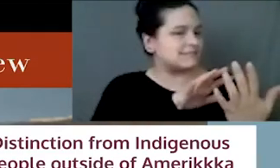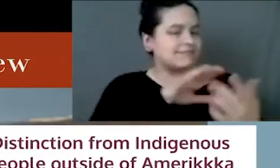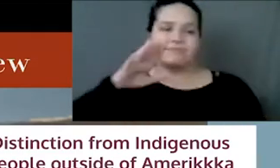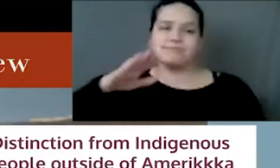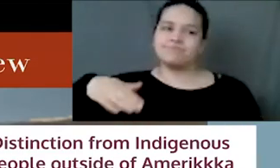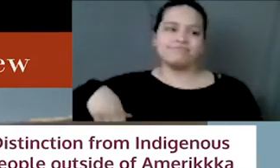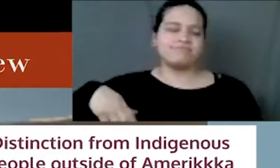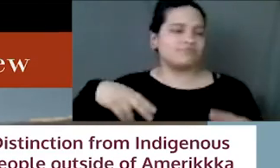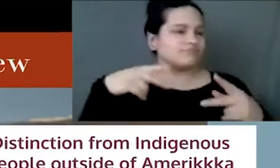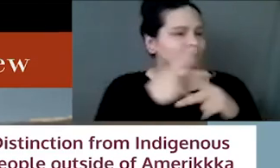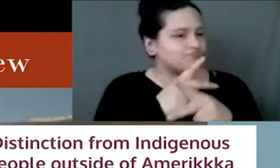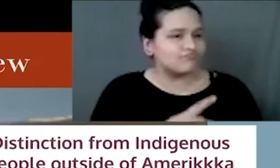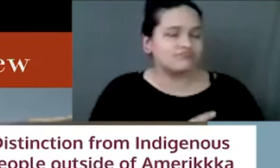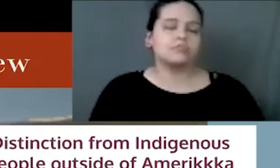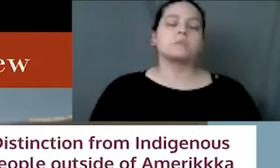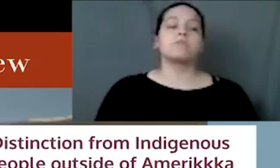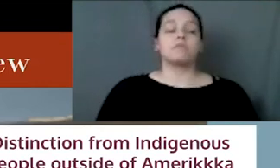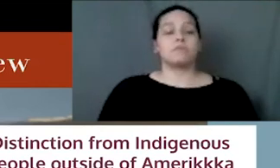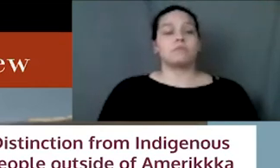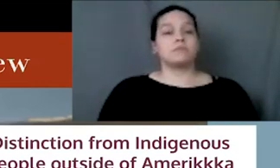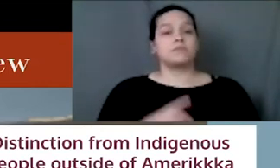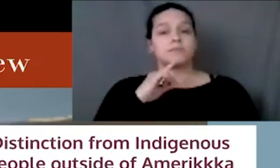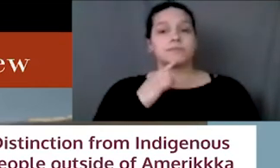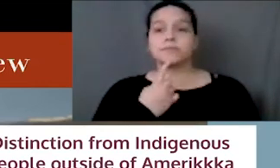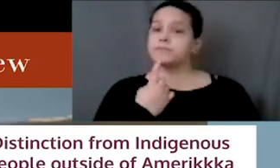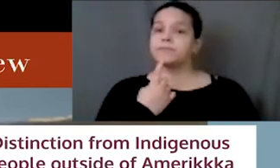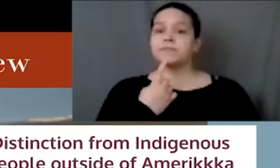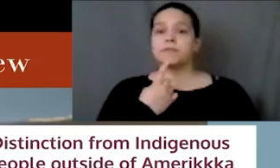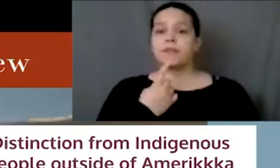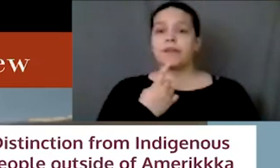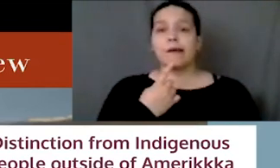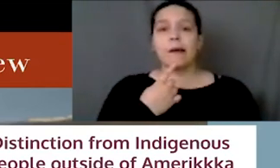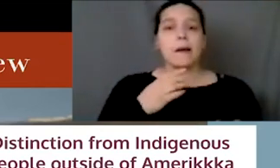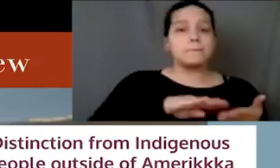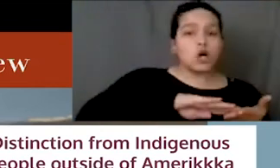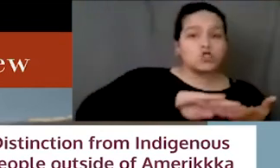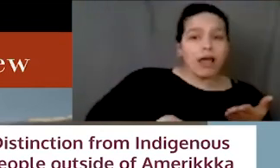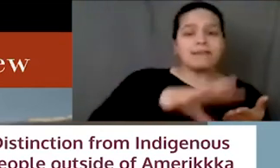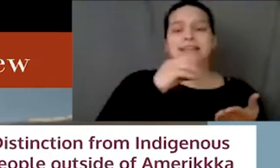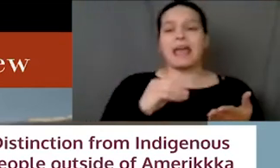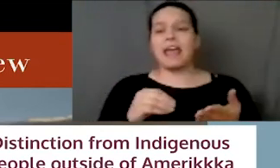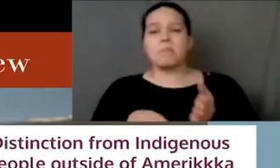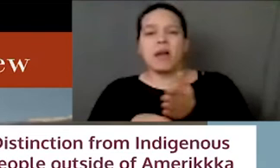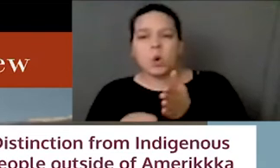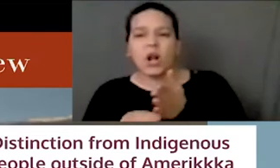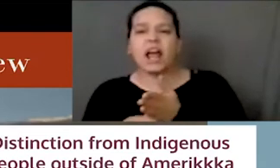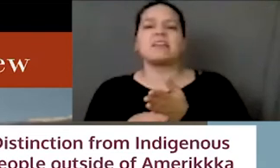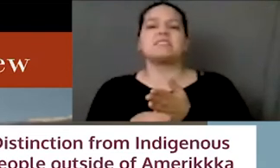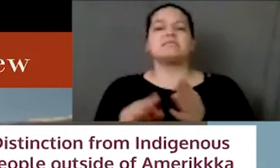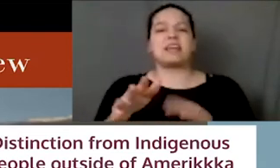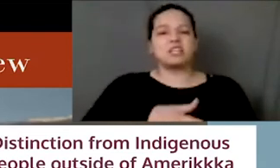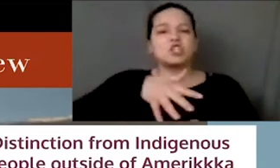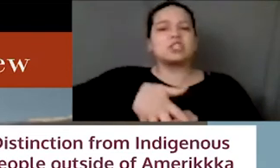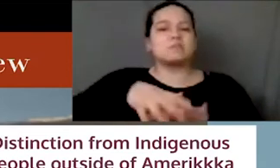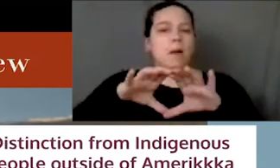marginalized and minoritized indigenous populations. There is systematic and cultural erasure of